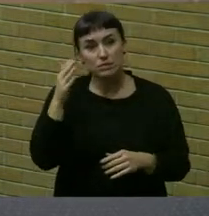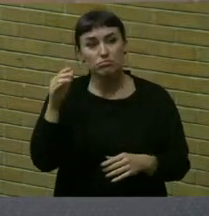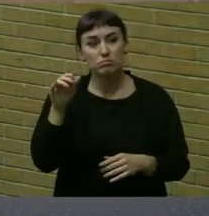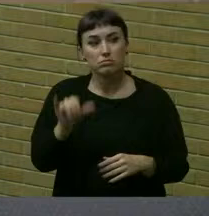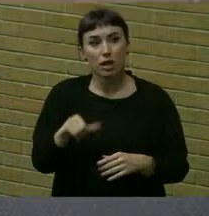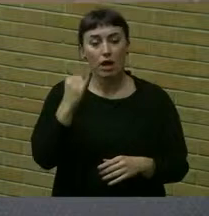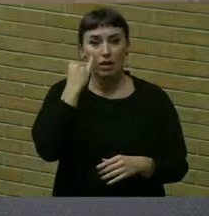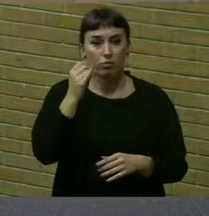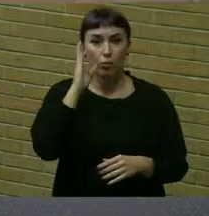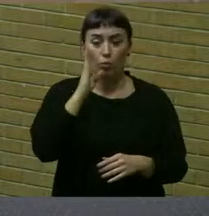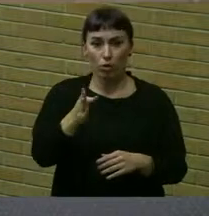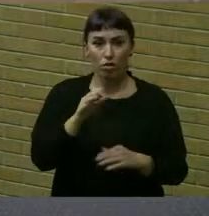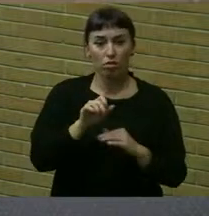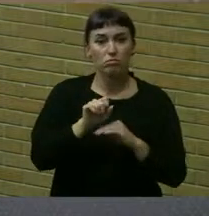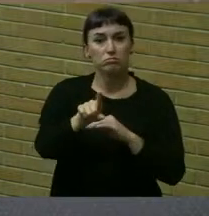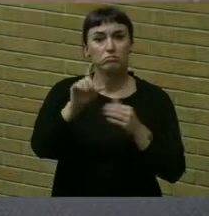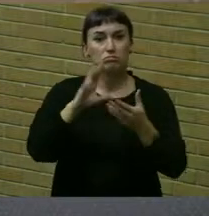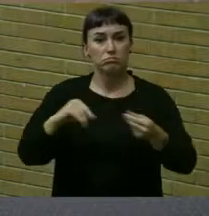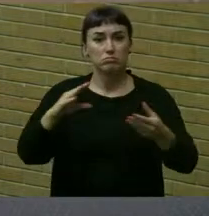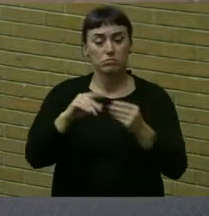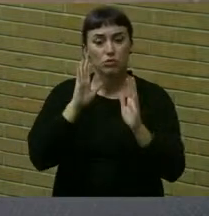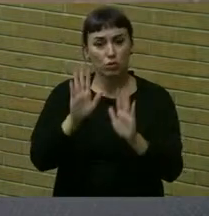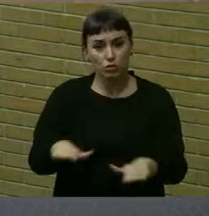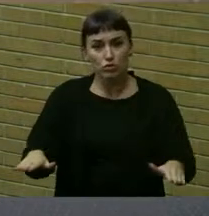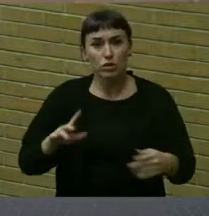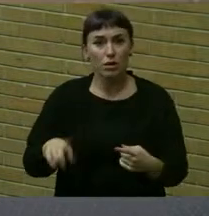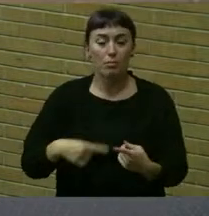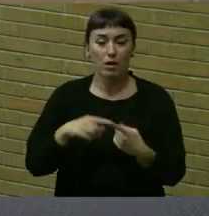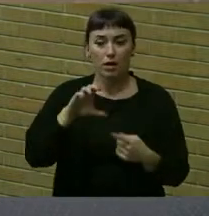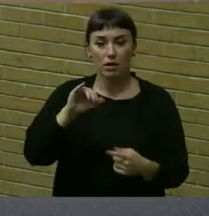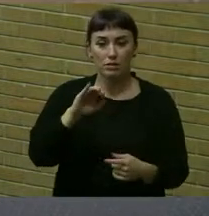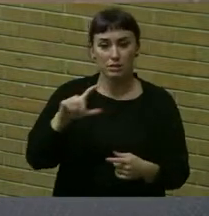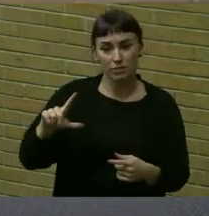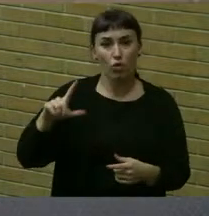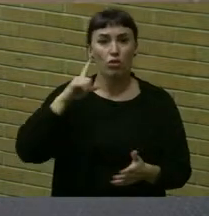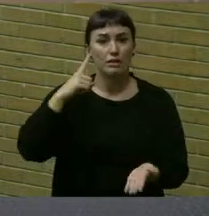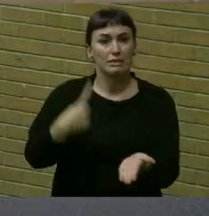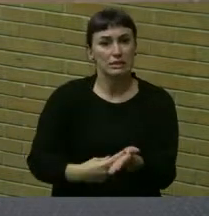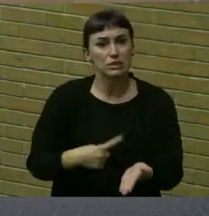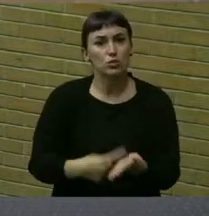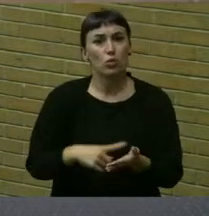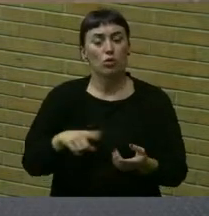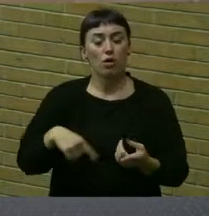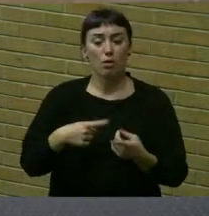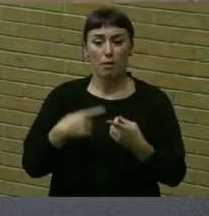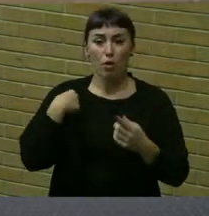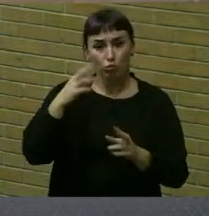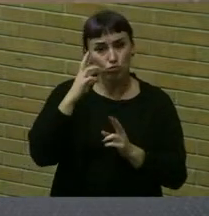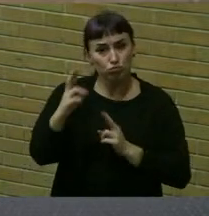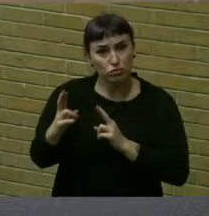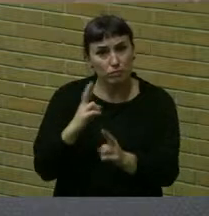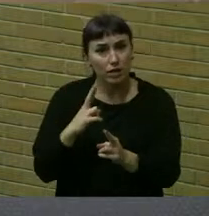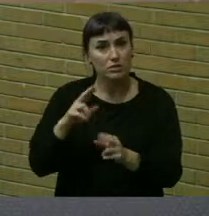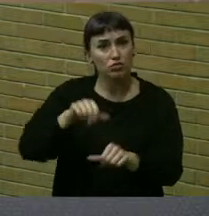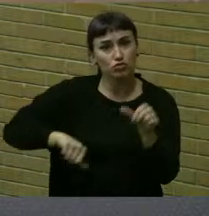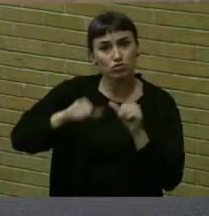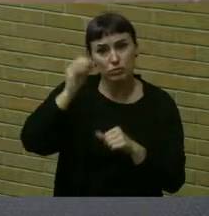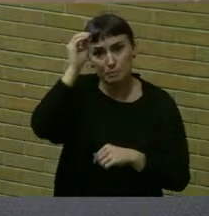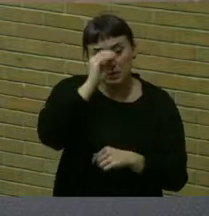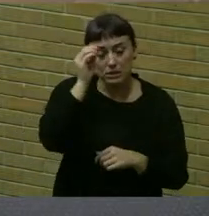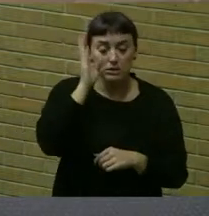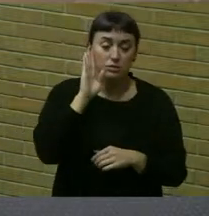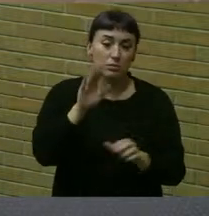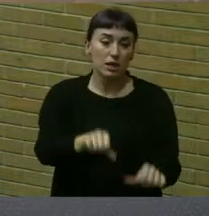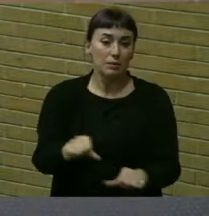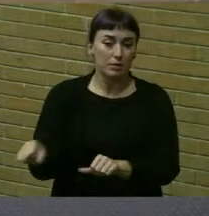if we're going to send a message to our children about civil discourse, about respect for other people's opinions, about the ability